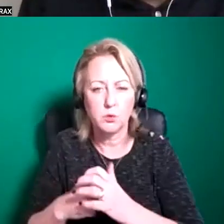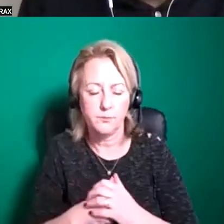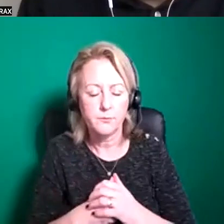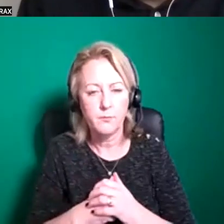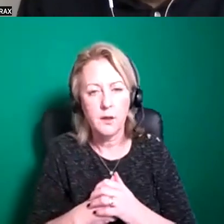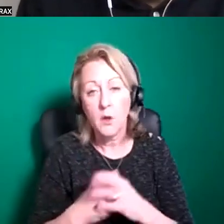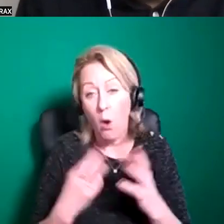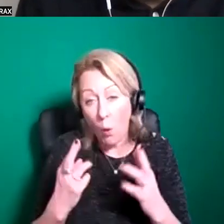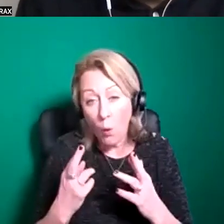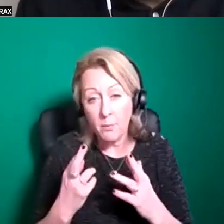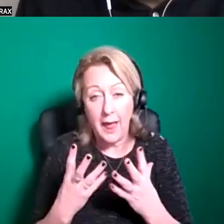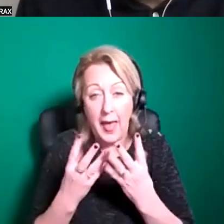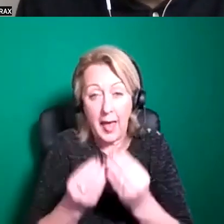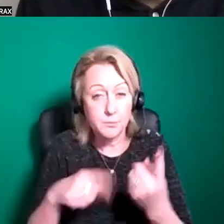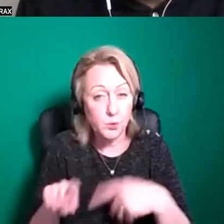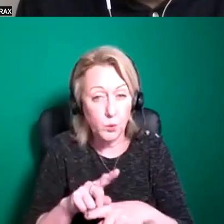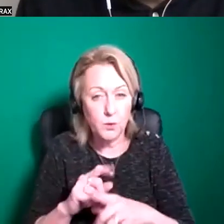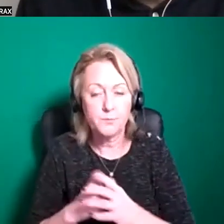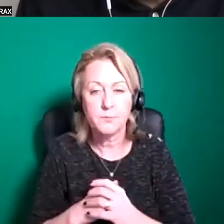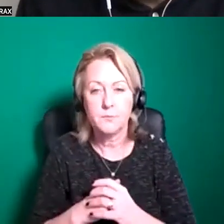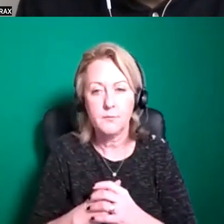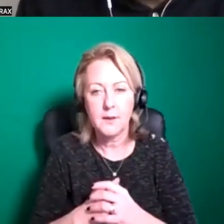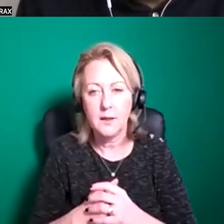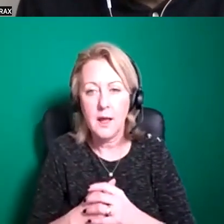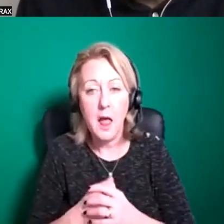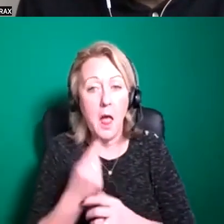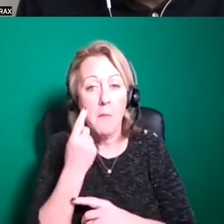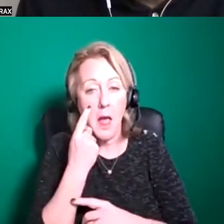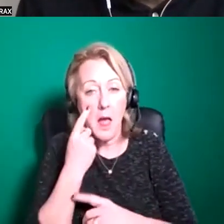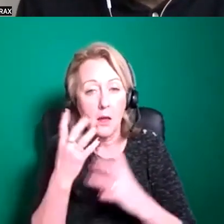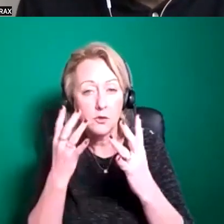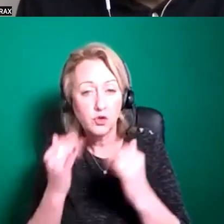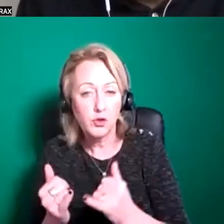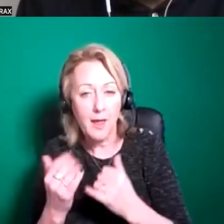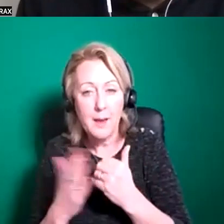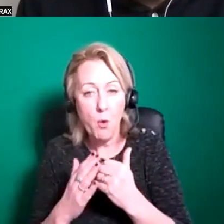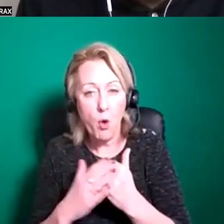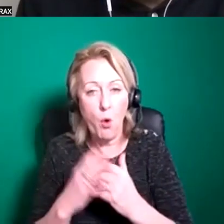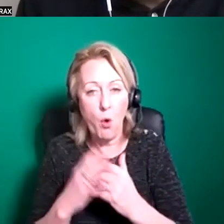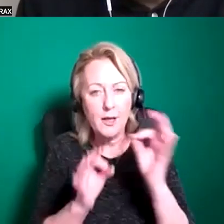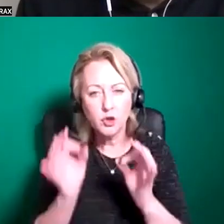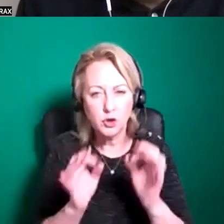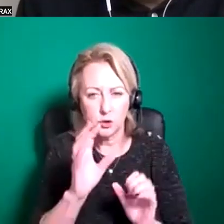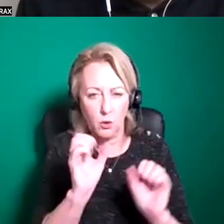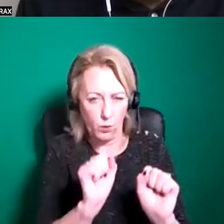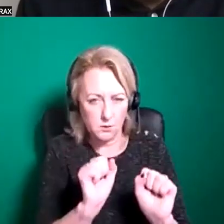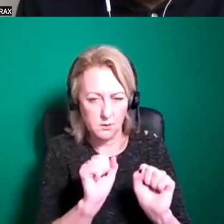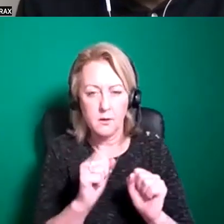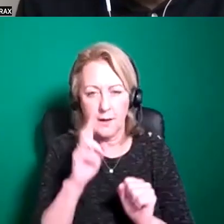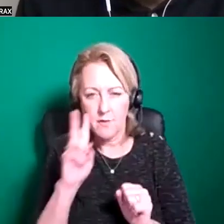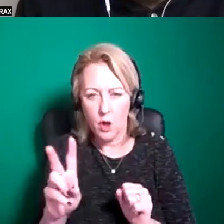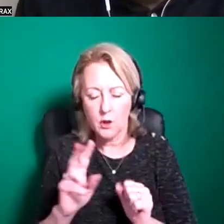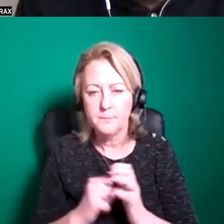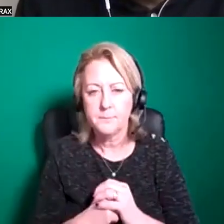that is helpful and i'm just quickly checking to see if there are any more kind of questions in the chat or the q a